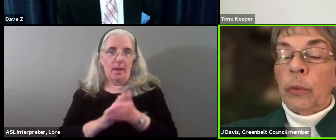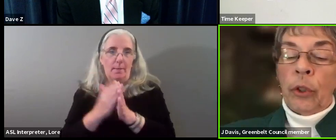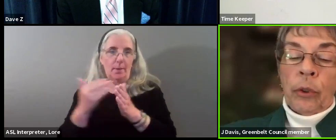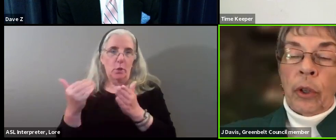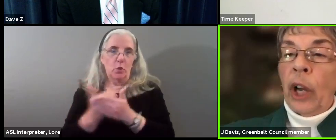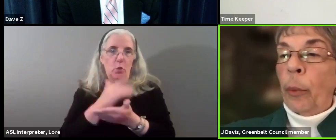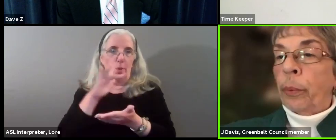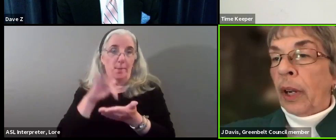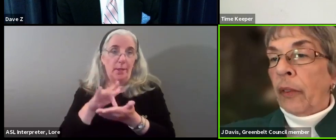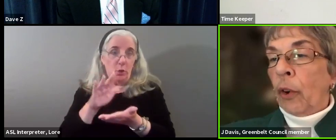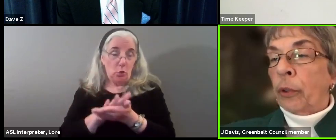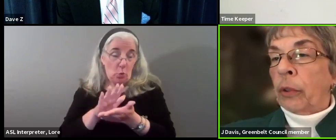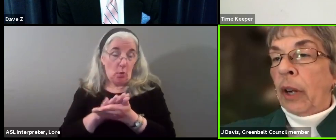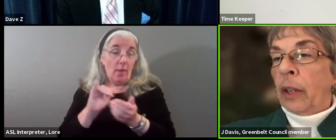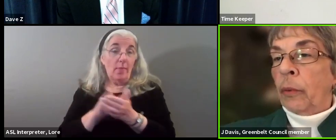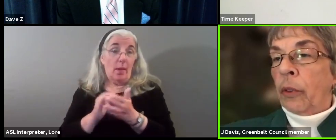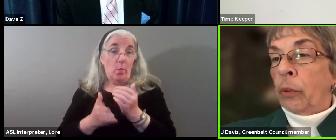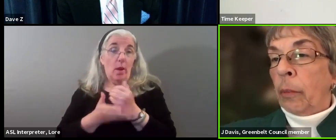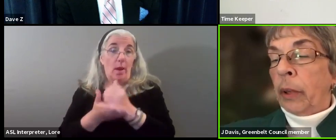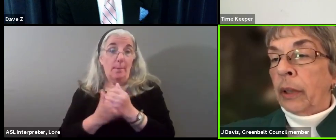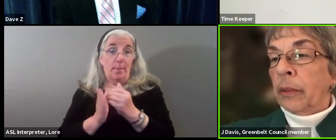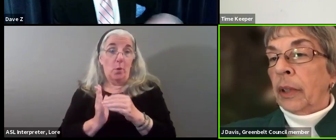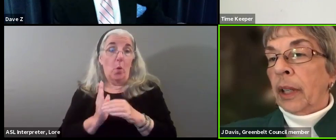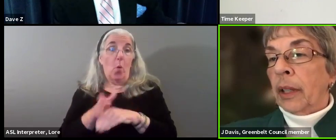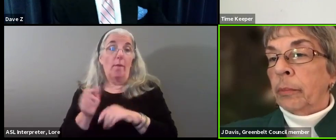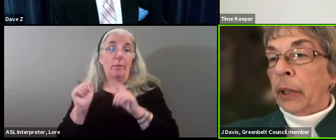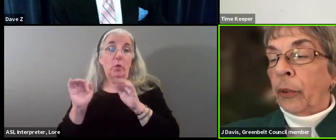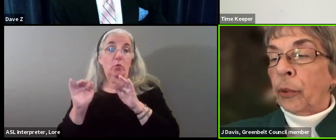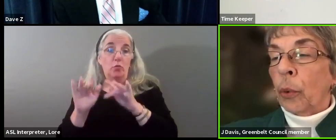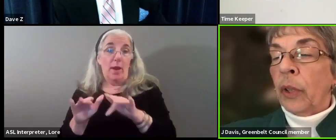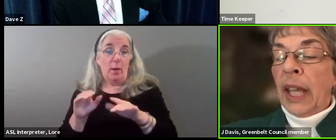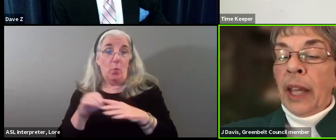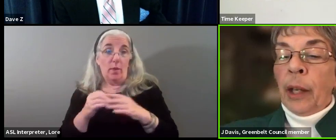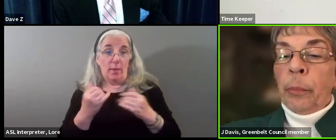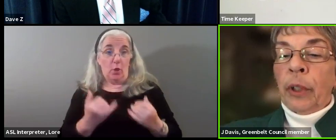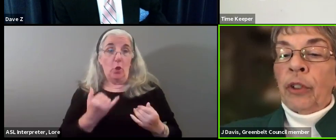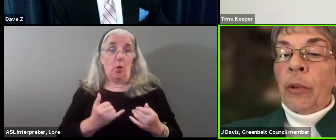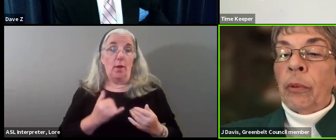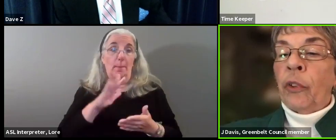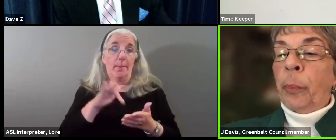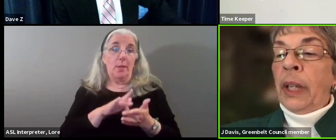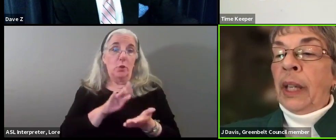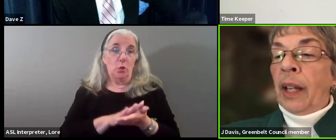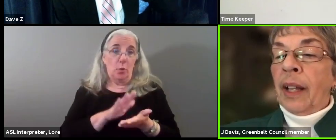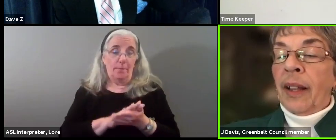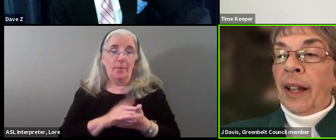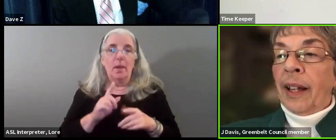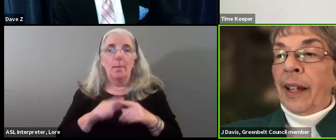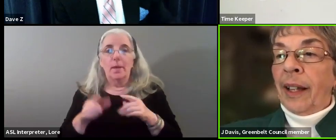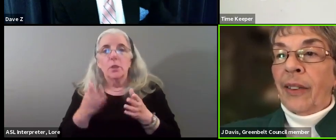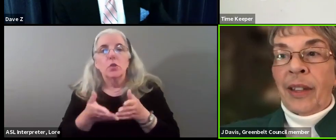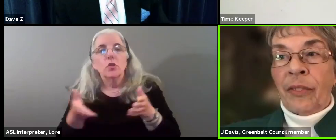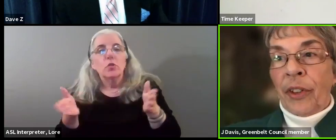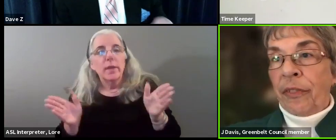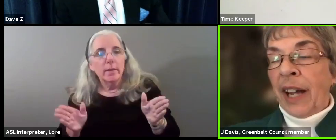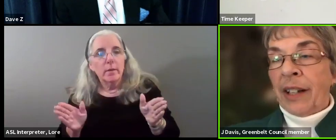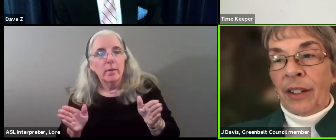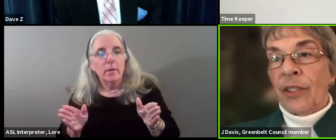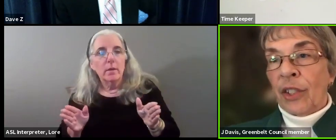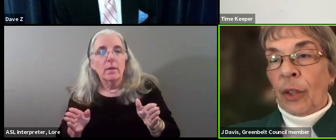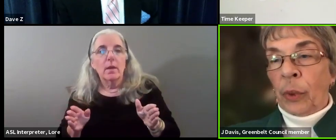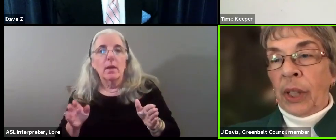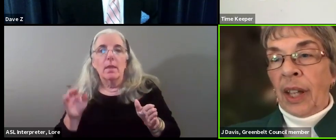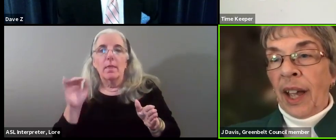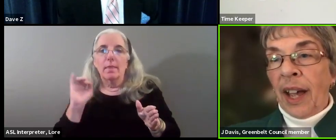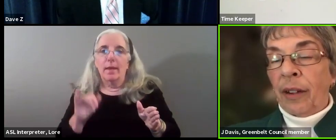school, which could help the overcrowding with Greenbelt middle school. But generally speaking, the fact